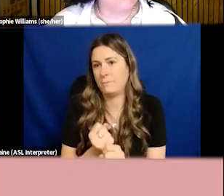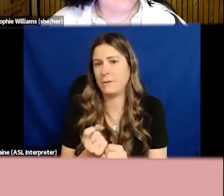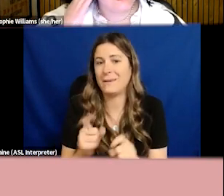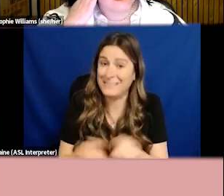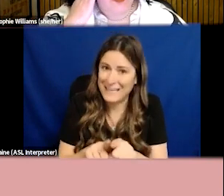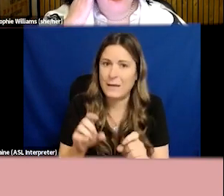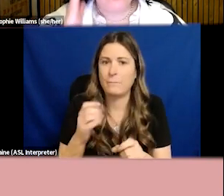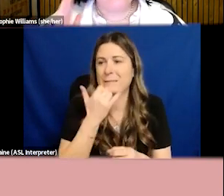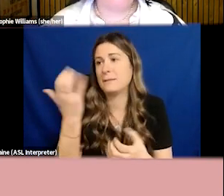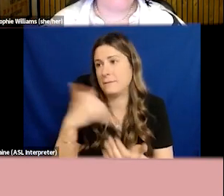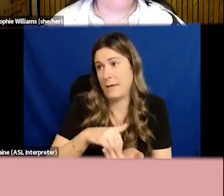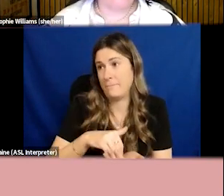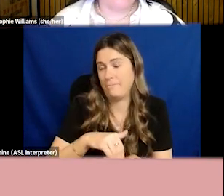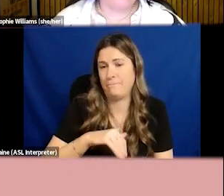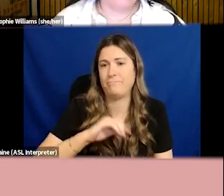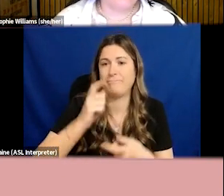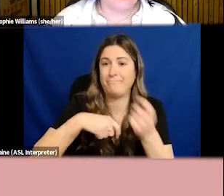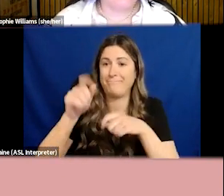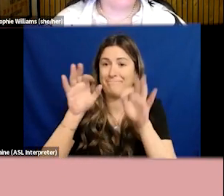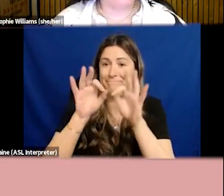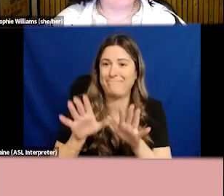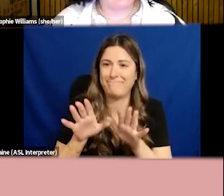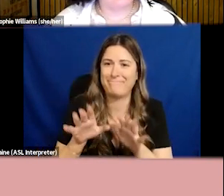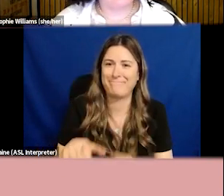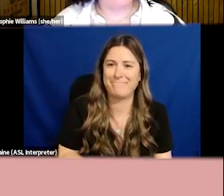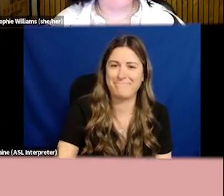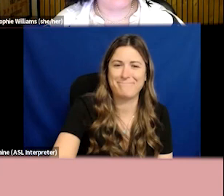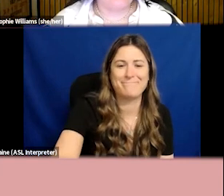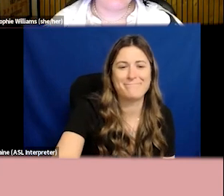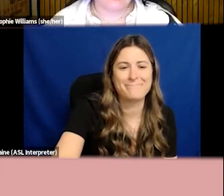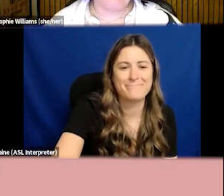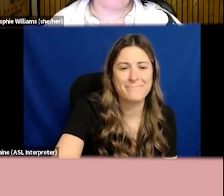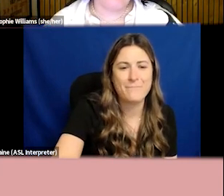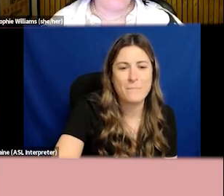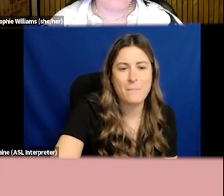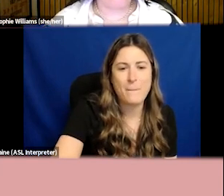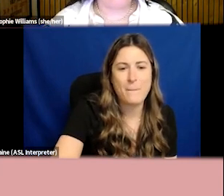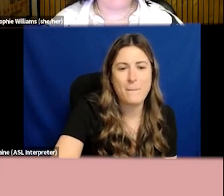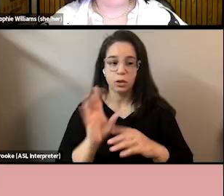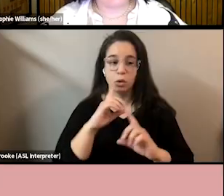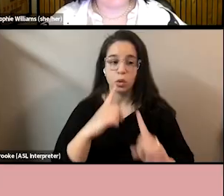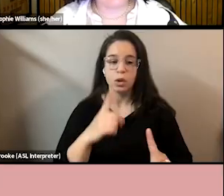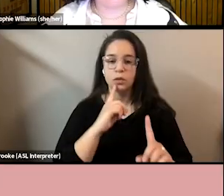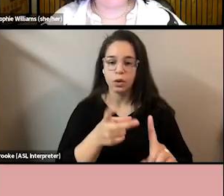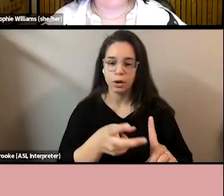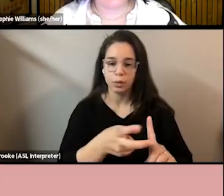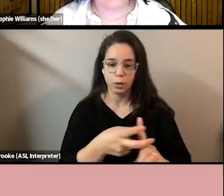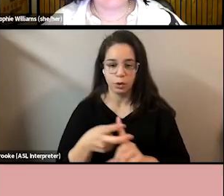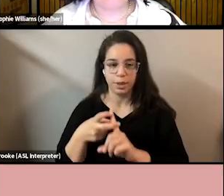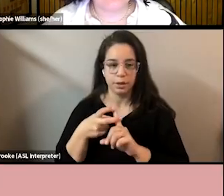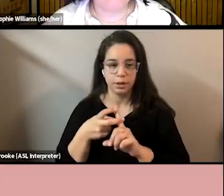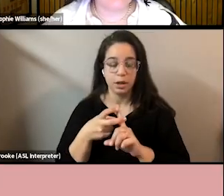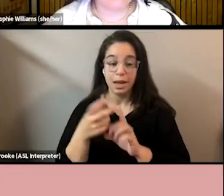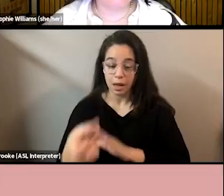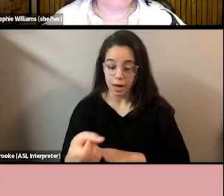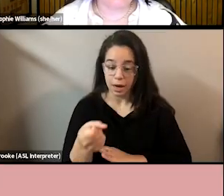In businesses, I want you to think beyond recruitment. I want you to understand that this is not a numbers game. Hiring diversely is important, and it